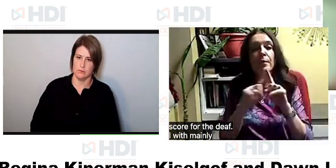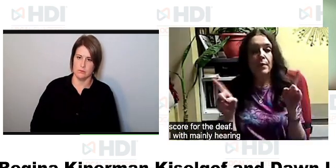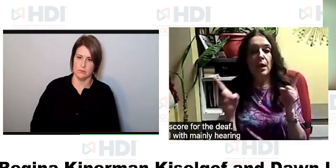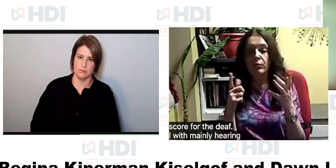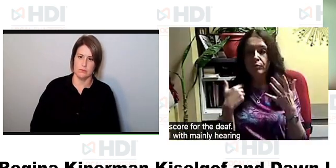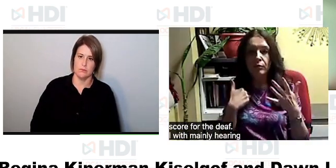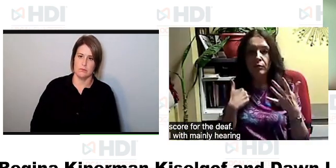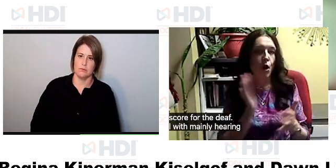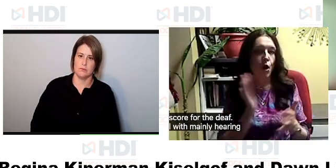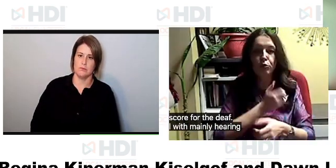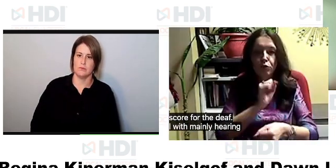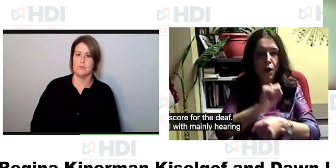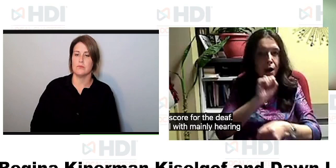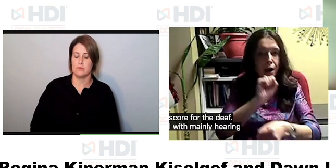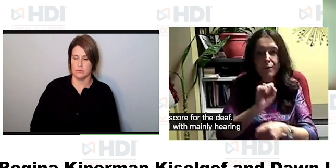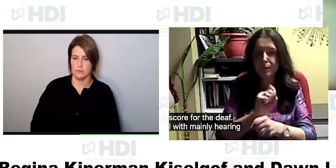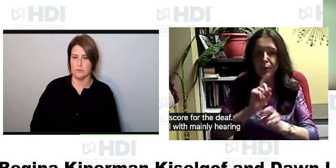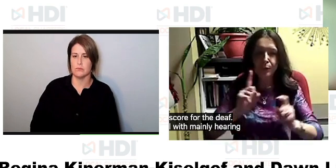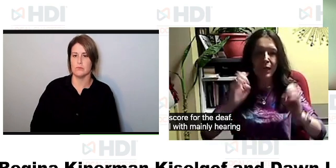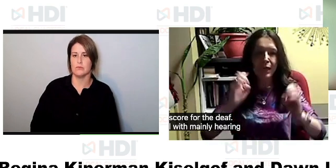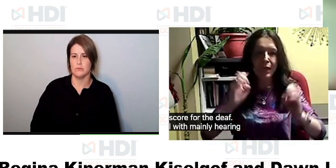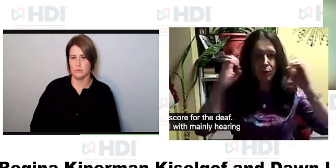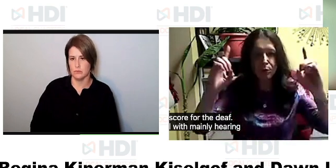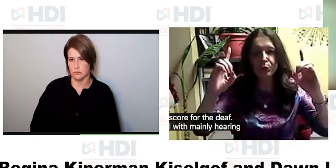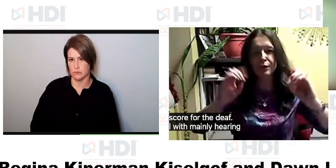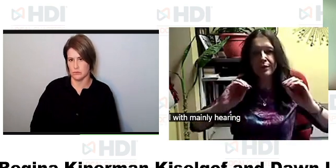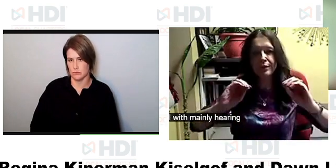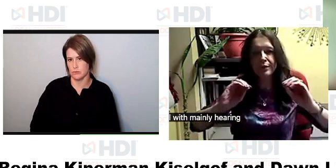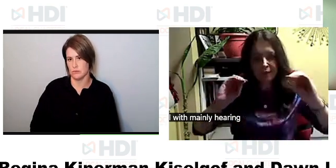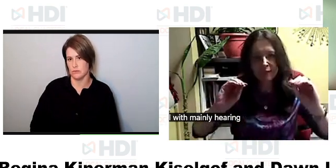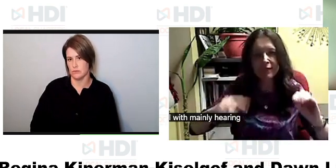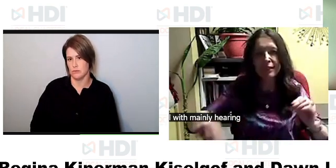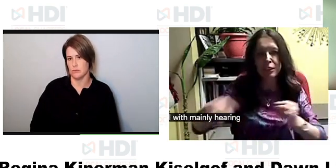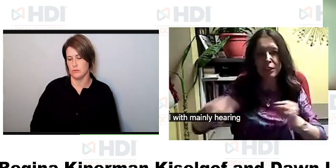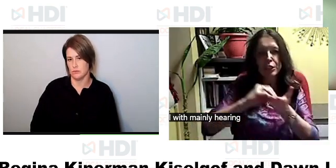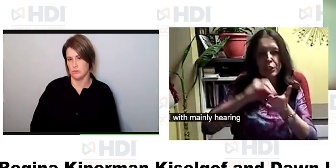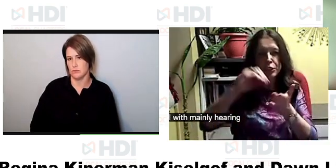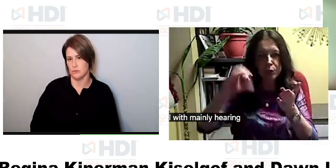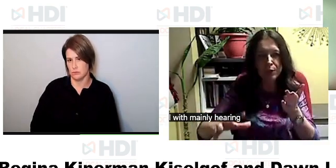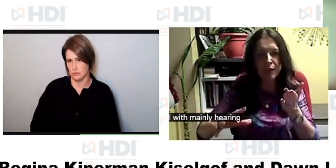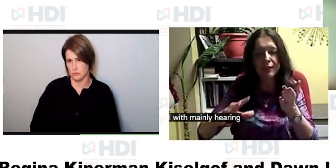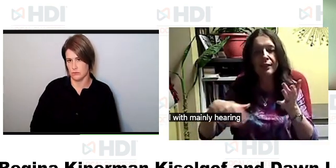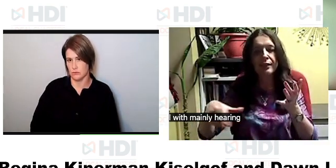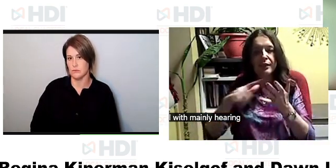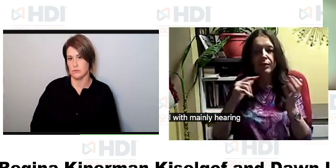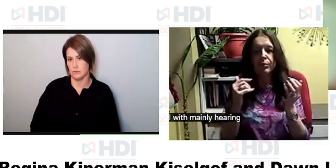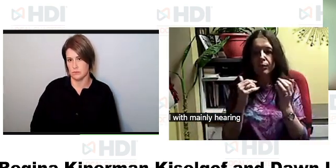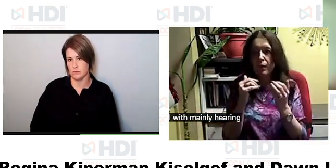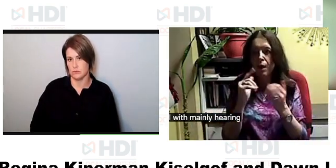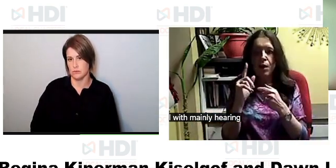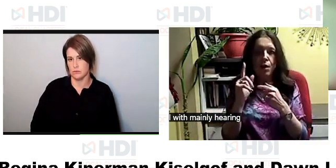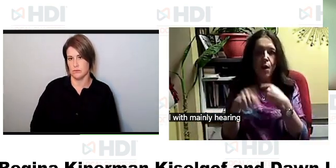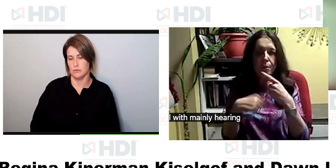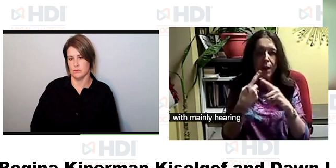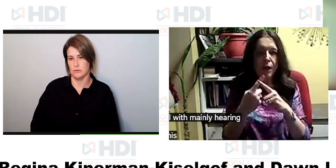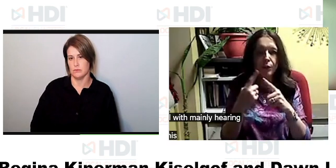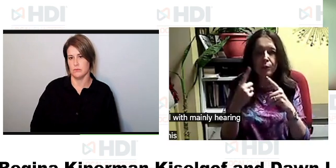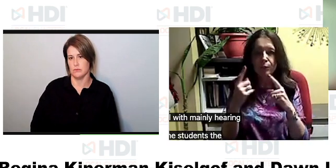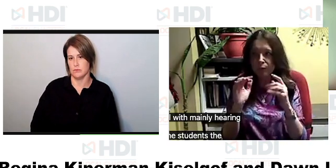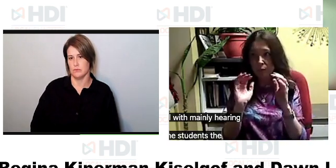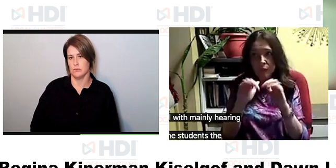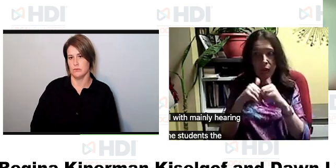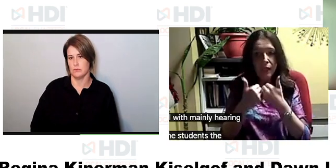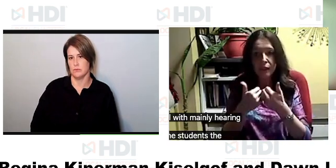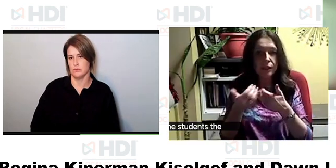people so our job at NTID is to teach the students the